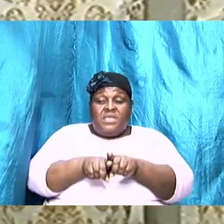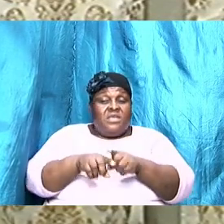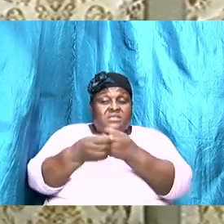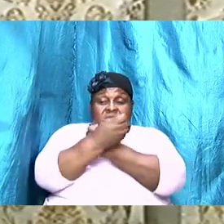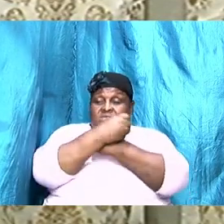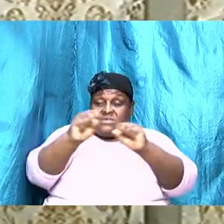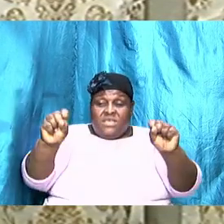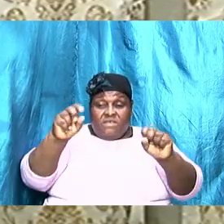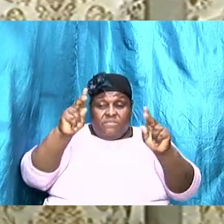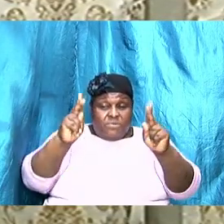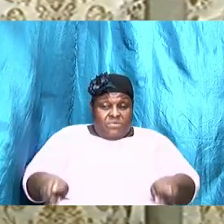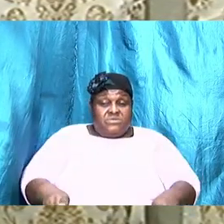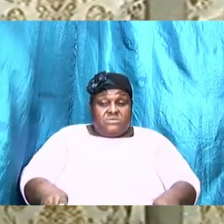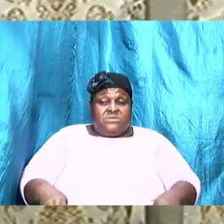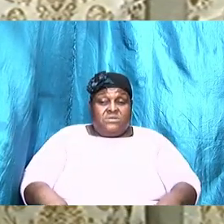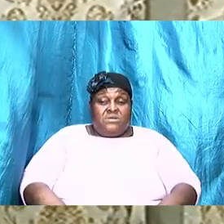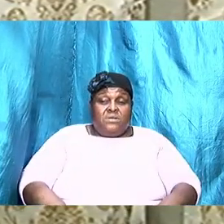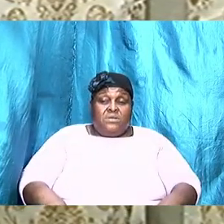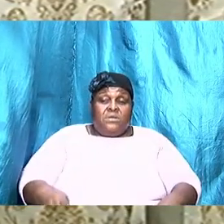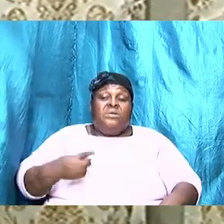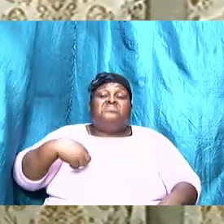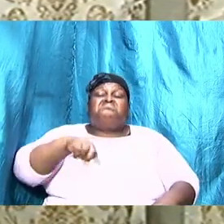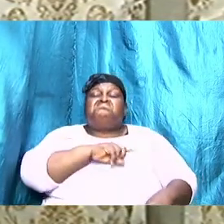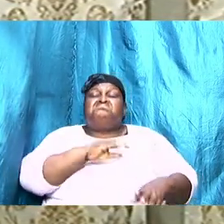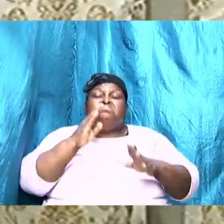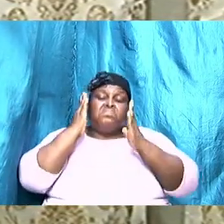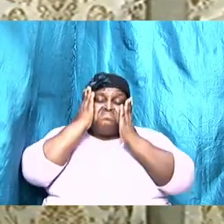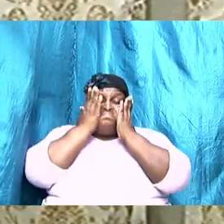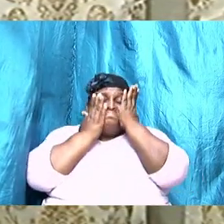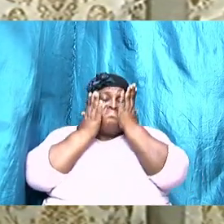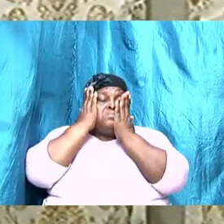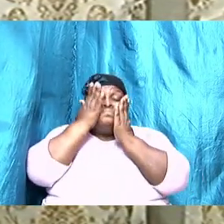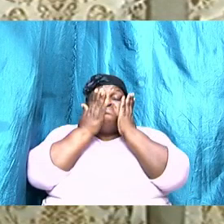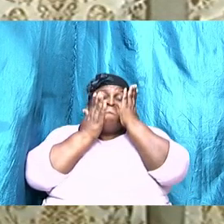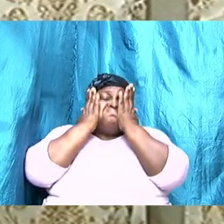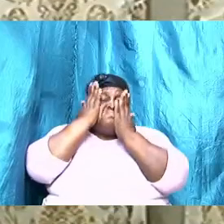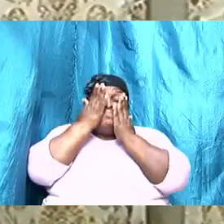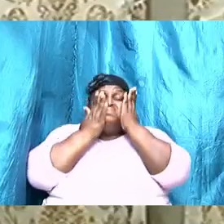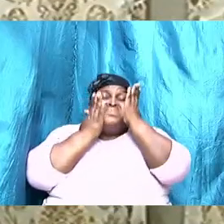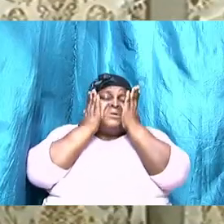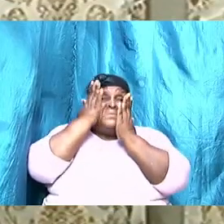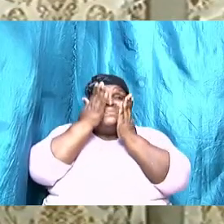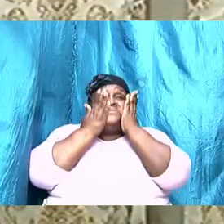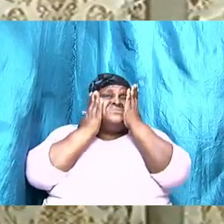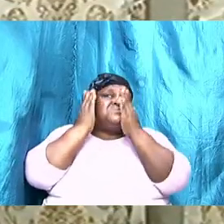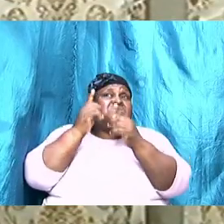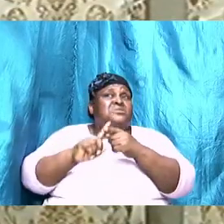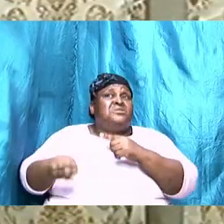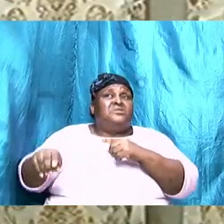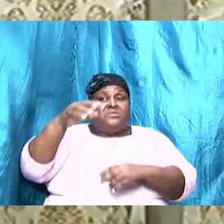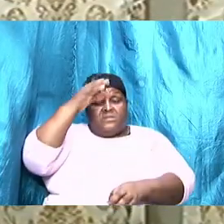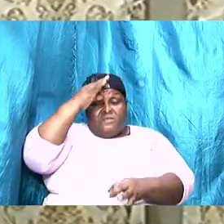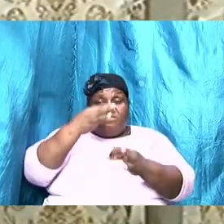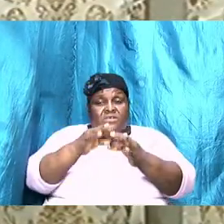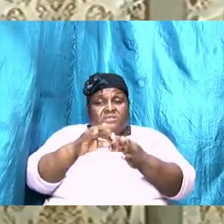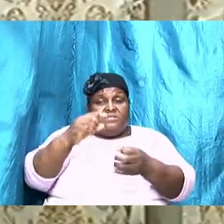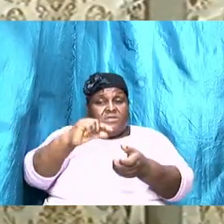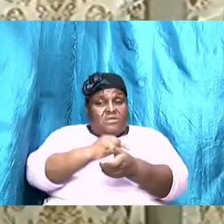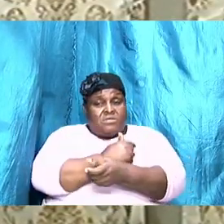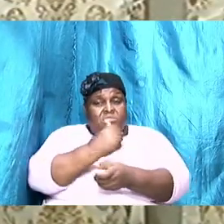we are an embarrassment to the faith the gospel of Jesus Christ